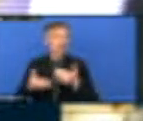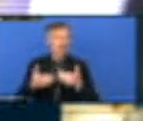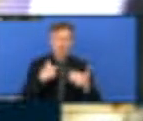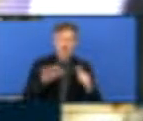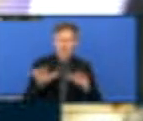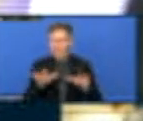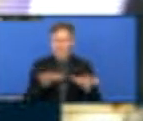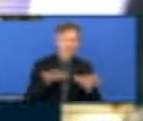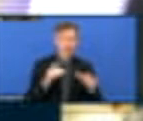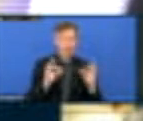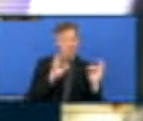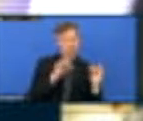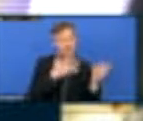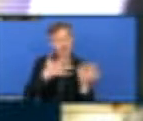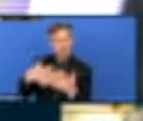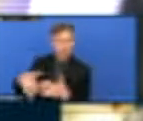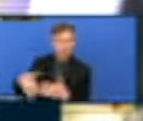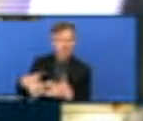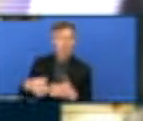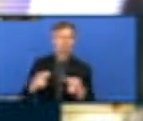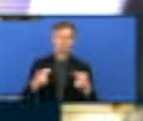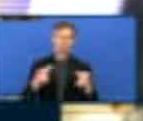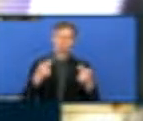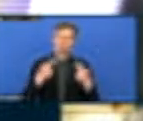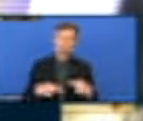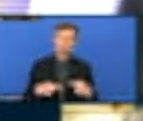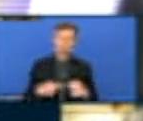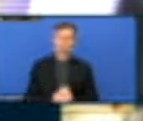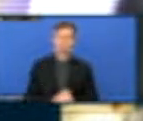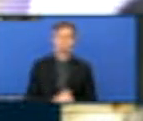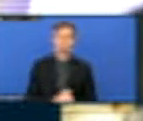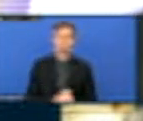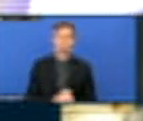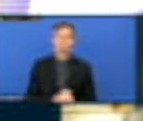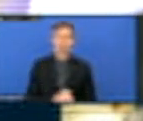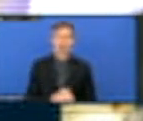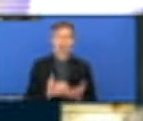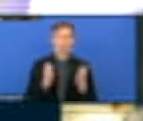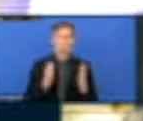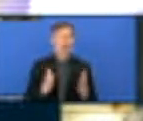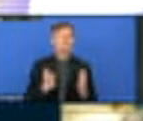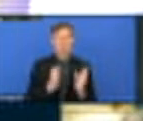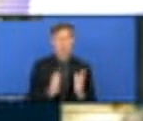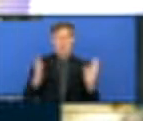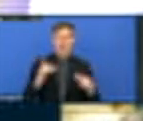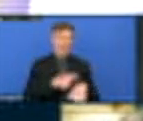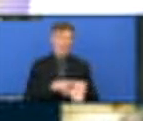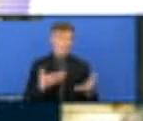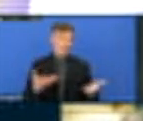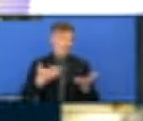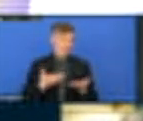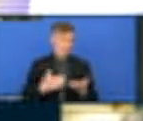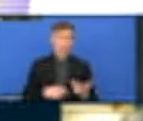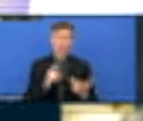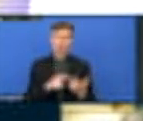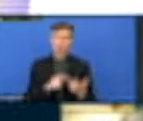the third one would be to ensure that the review process is light touch, to ensure that we gain the benefits from the voluntary local review,